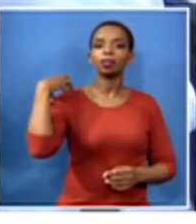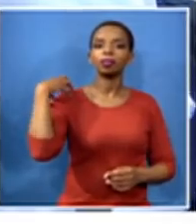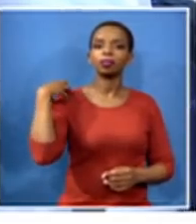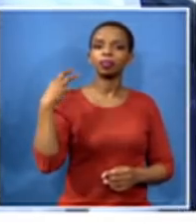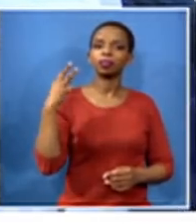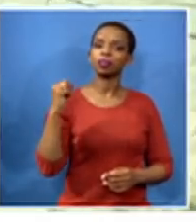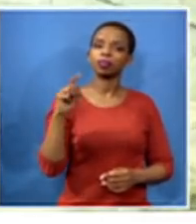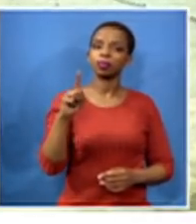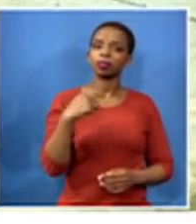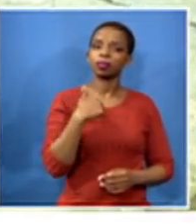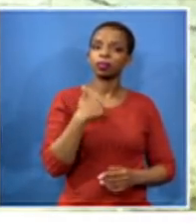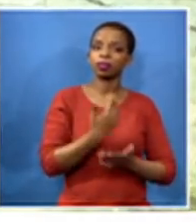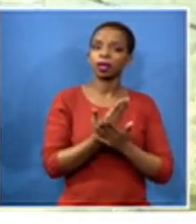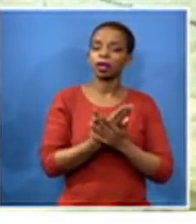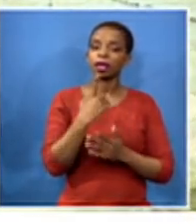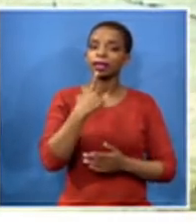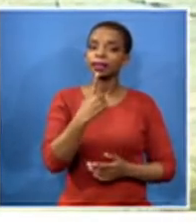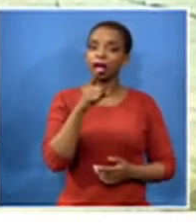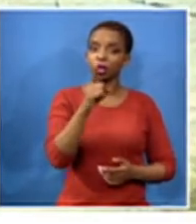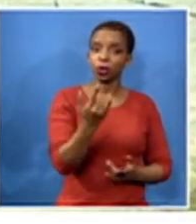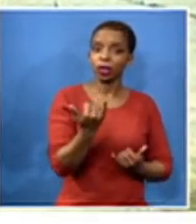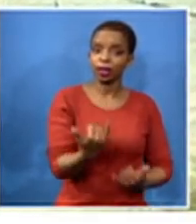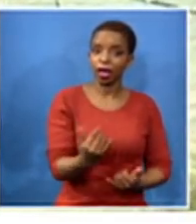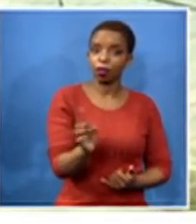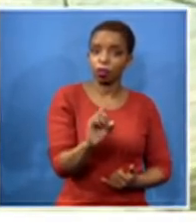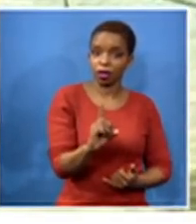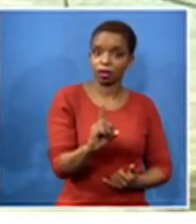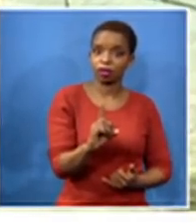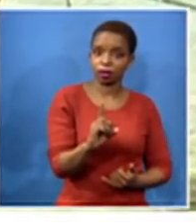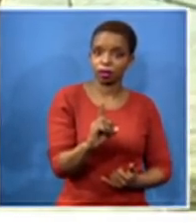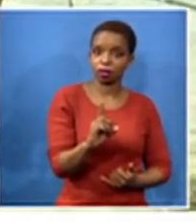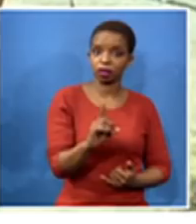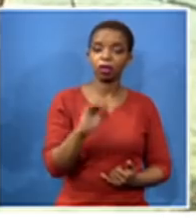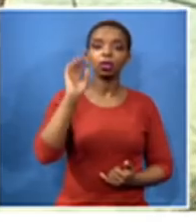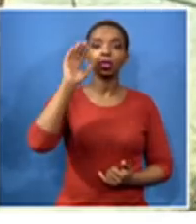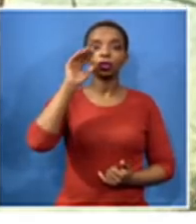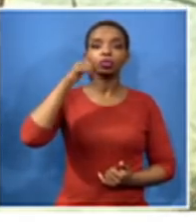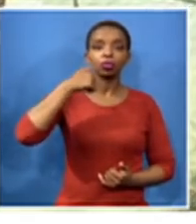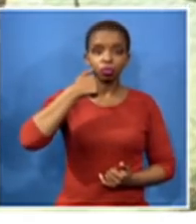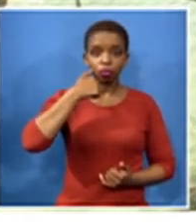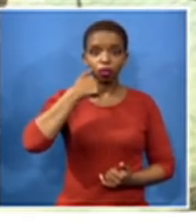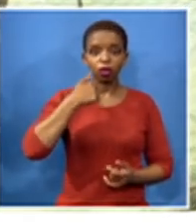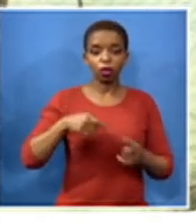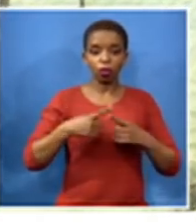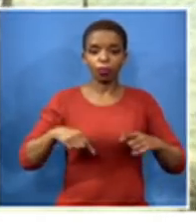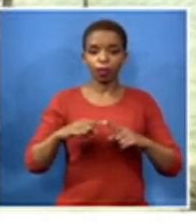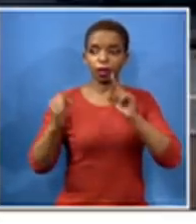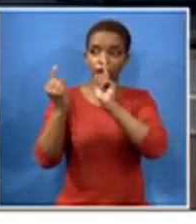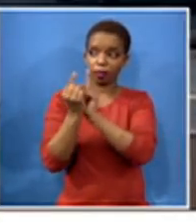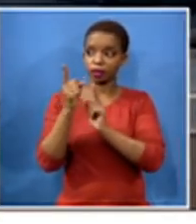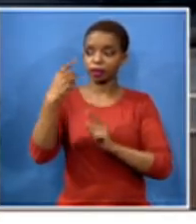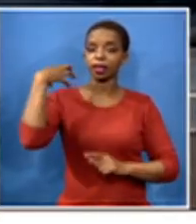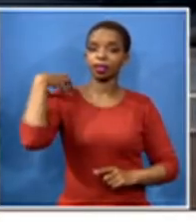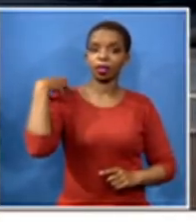what i can tell you now and what i can tell them now uh tomorrow we're meeting with the minister at the